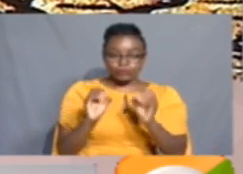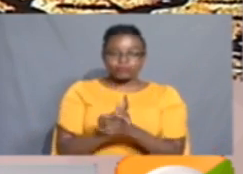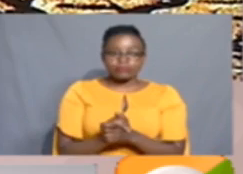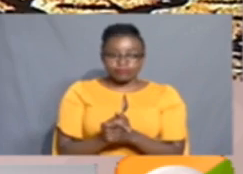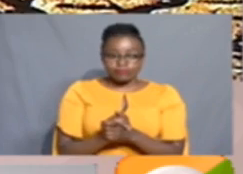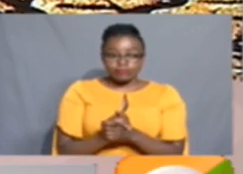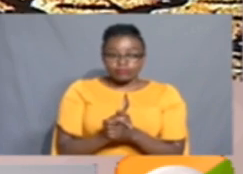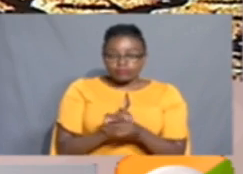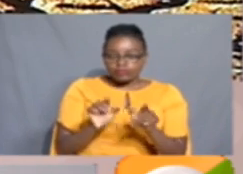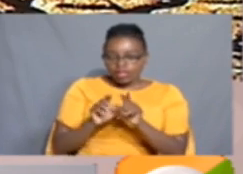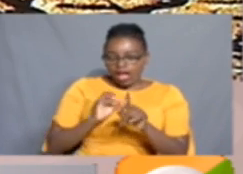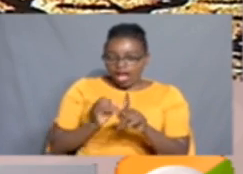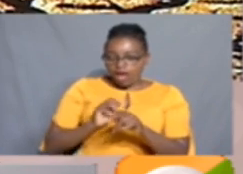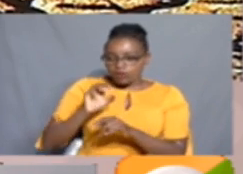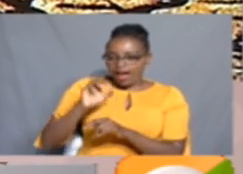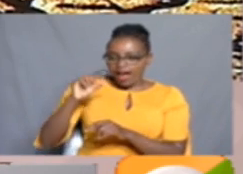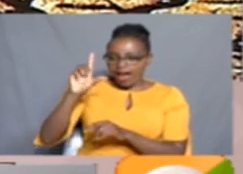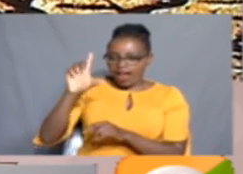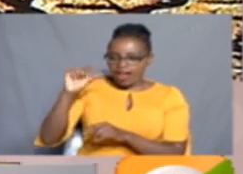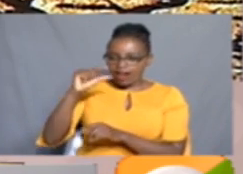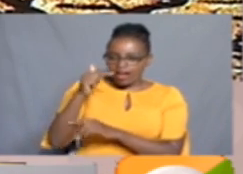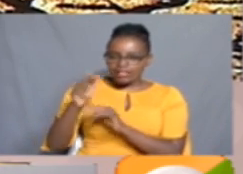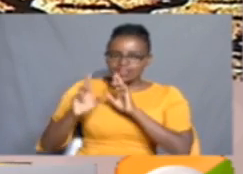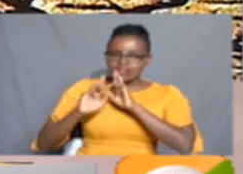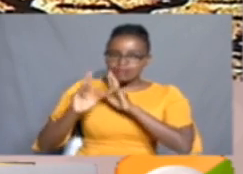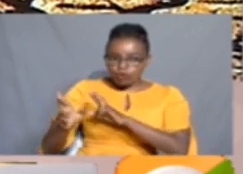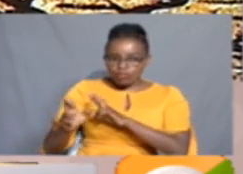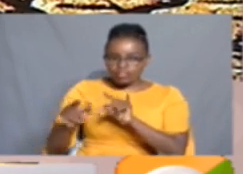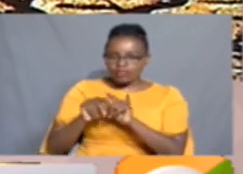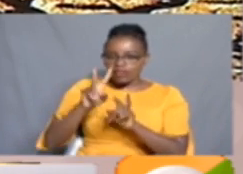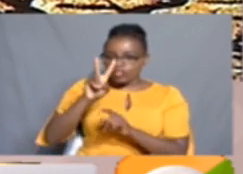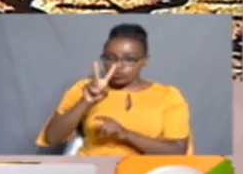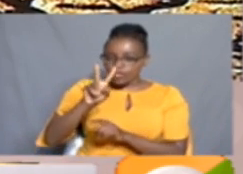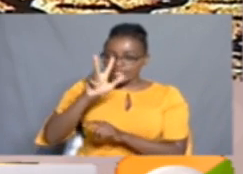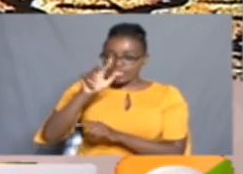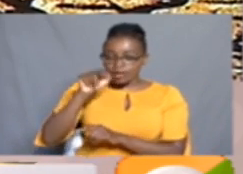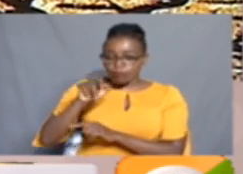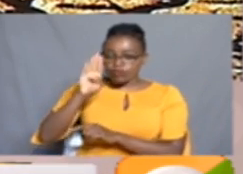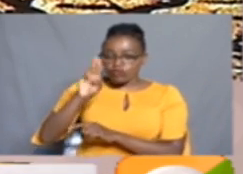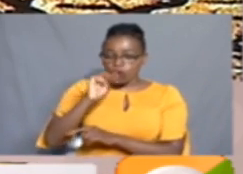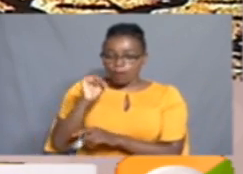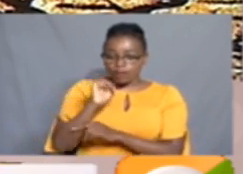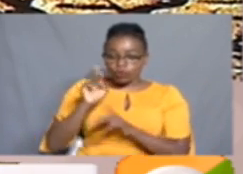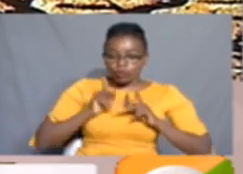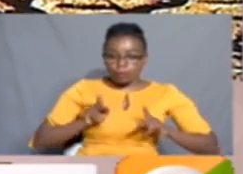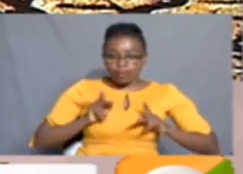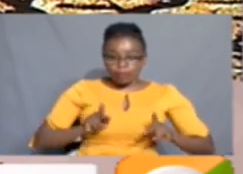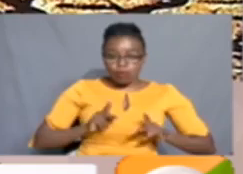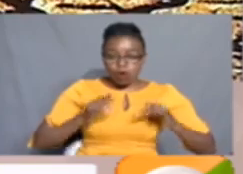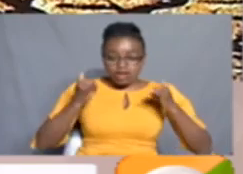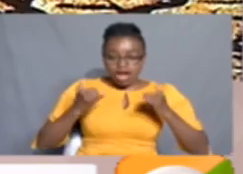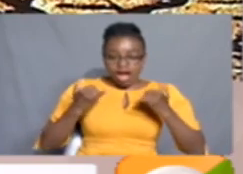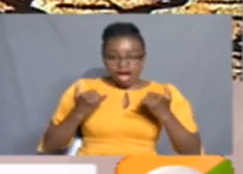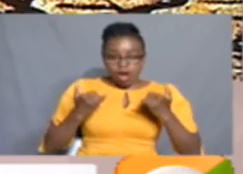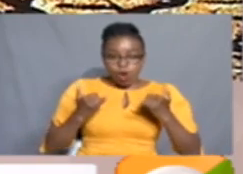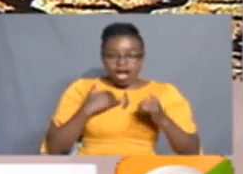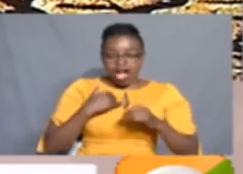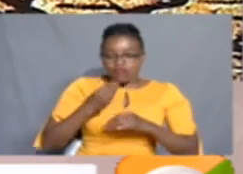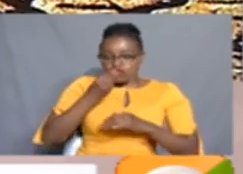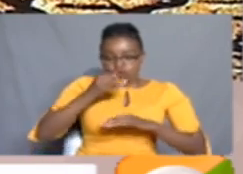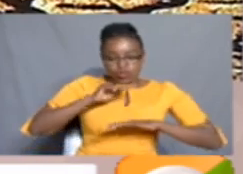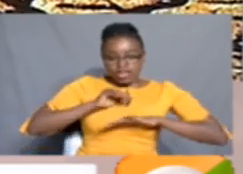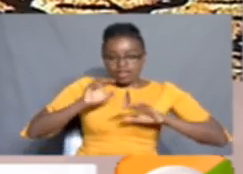And as Elphys Lagarde now reports, an estimated 23.4 million people are currently food